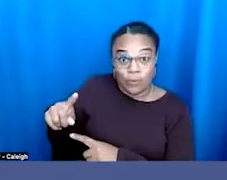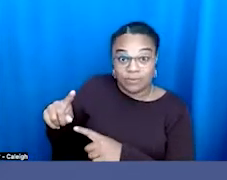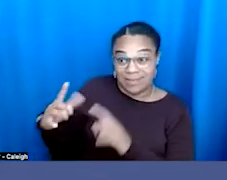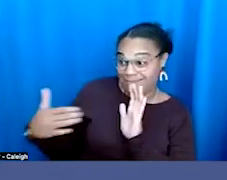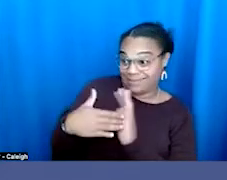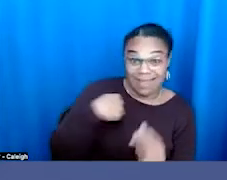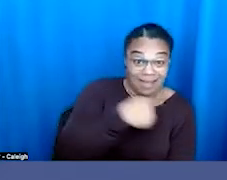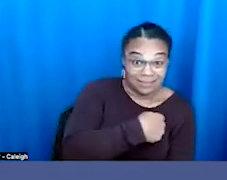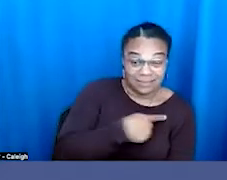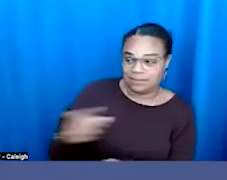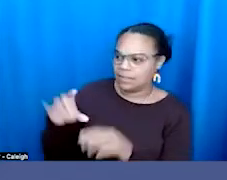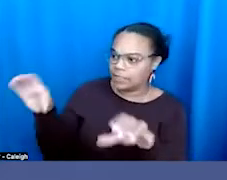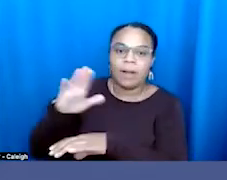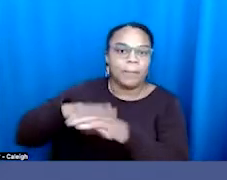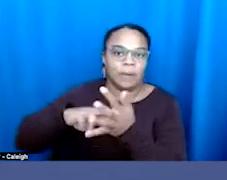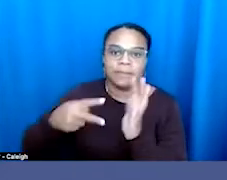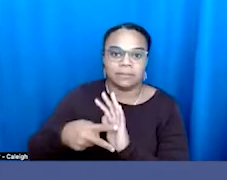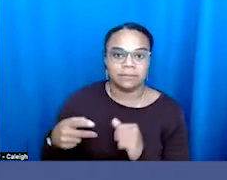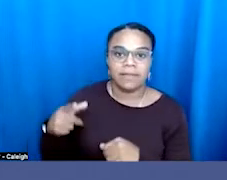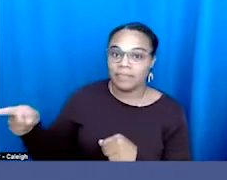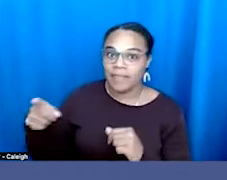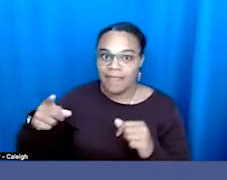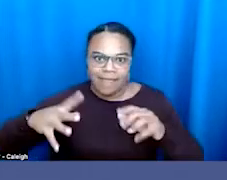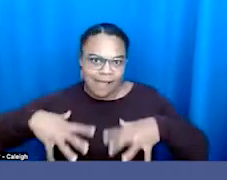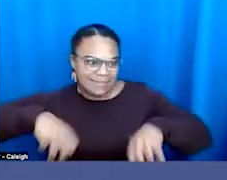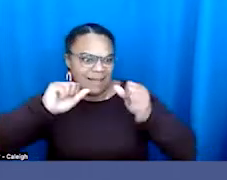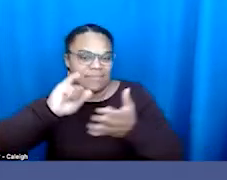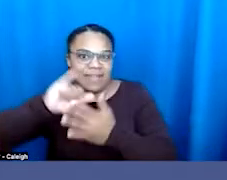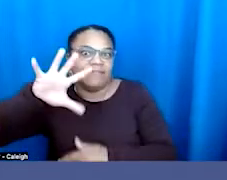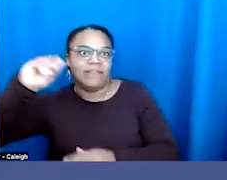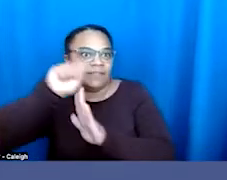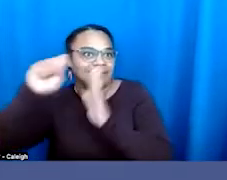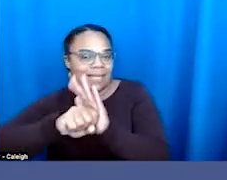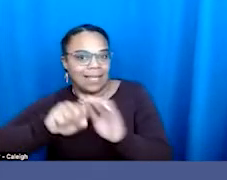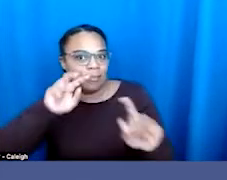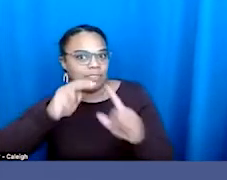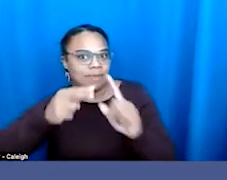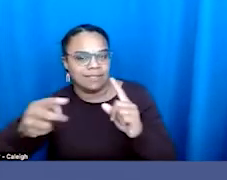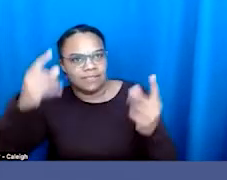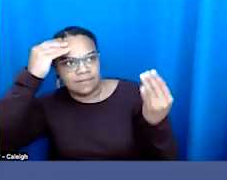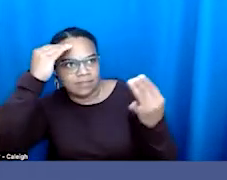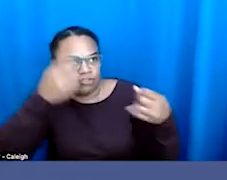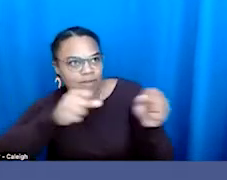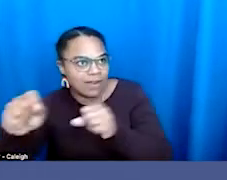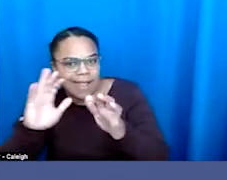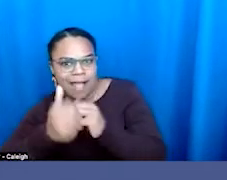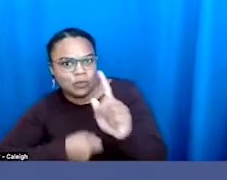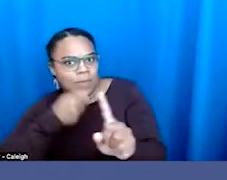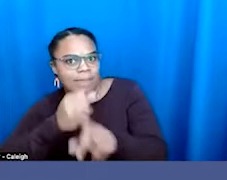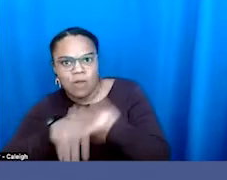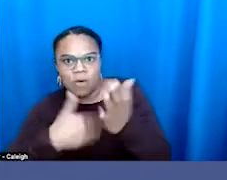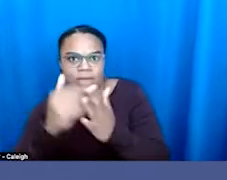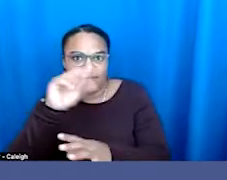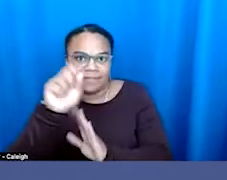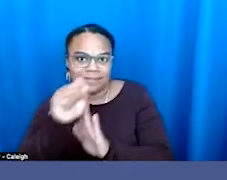They adopt a 50-state perspective. They adopt a 50-state strategy. They workshop these bills all over the